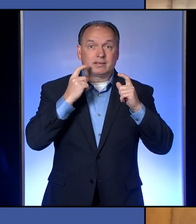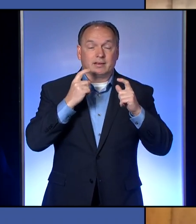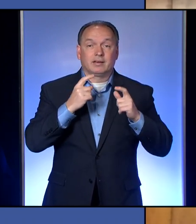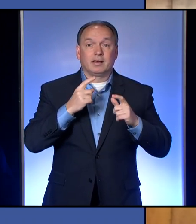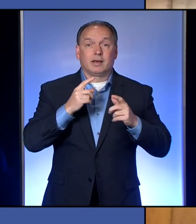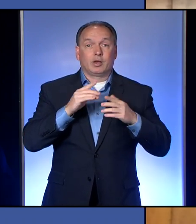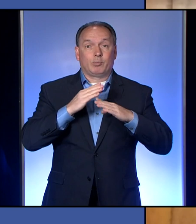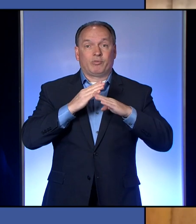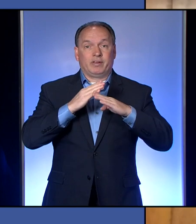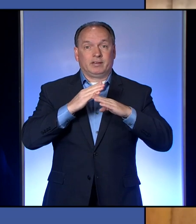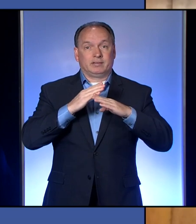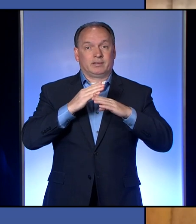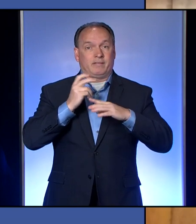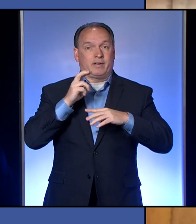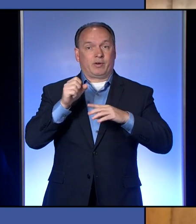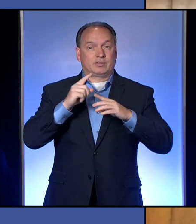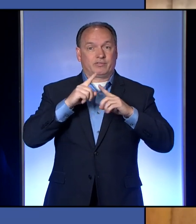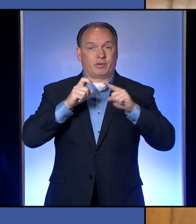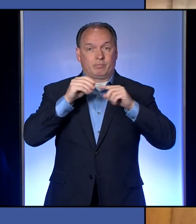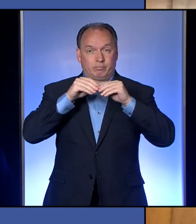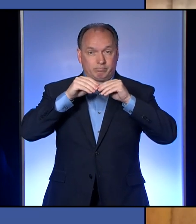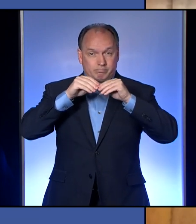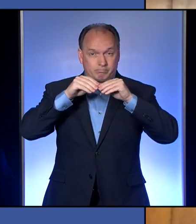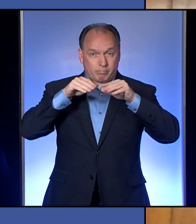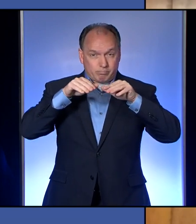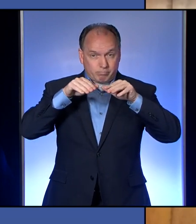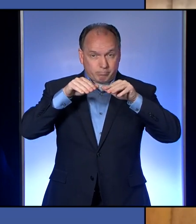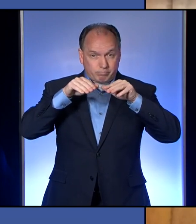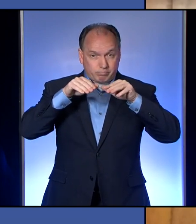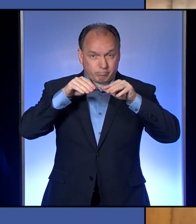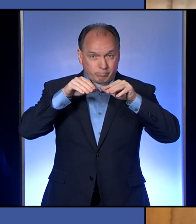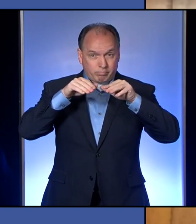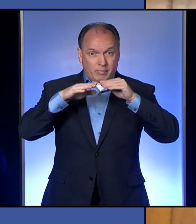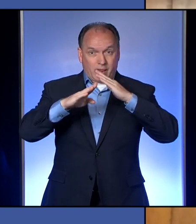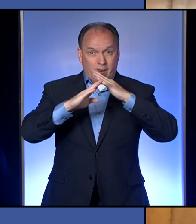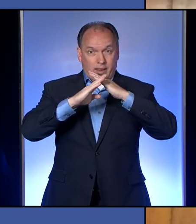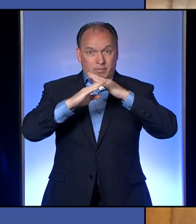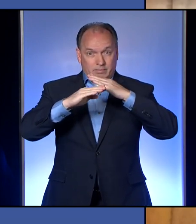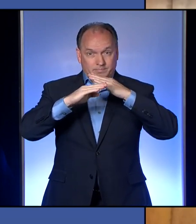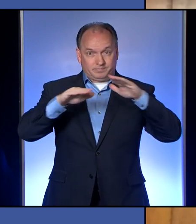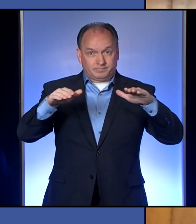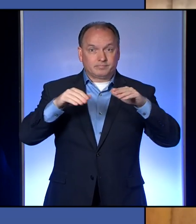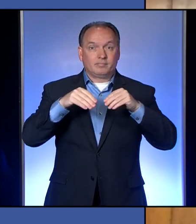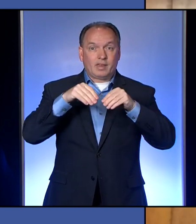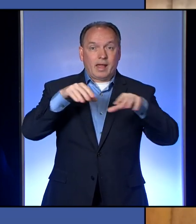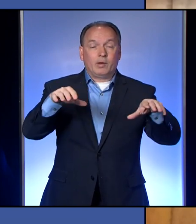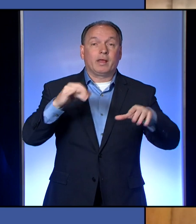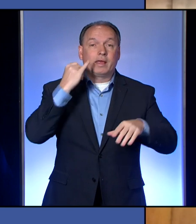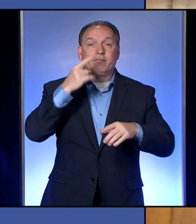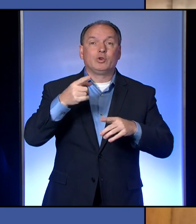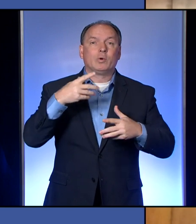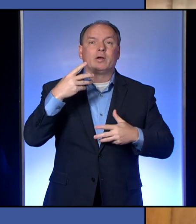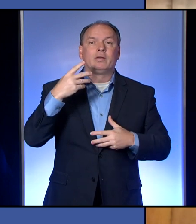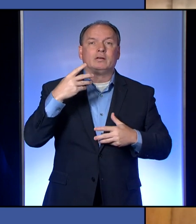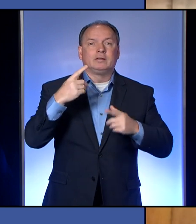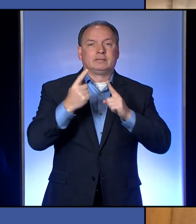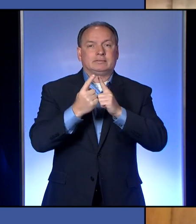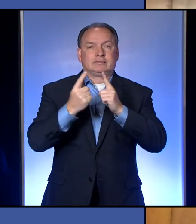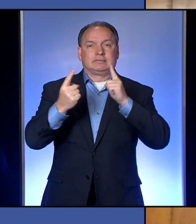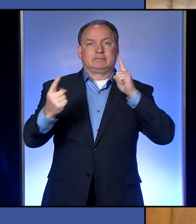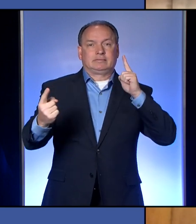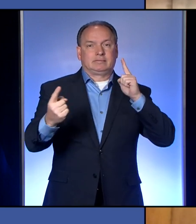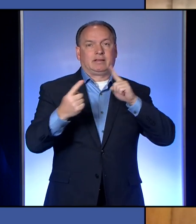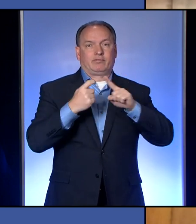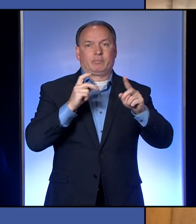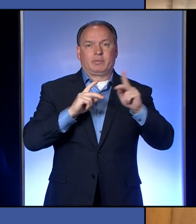traveling very far and you reduce the amount of virus that gets out. If you spend time away from people, then